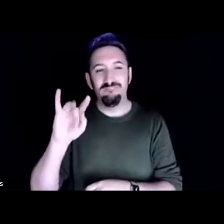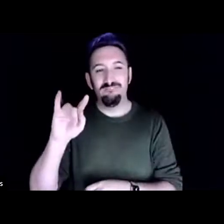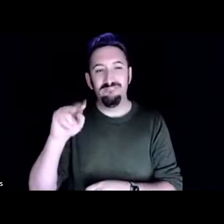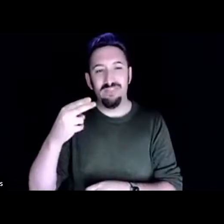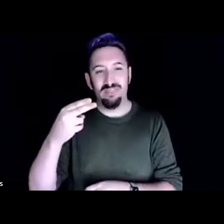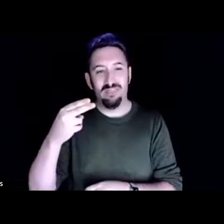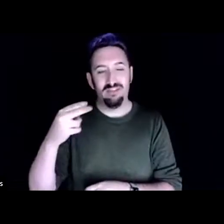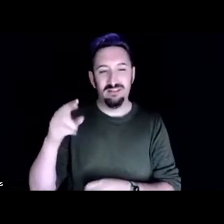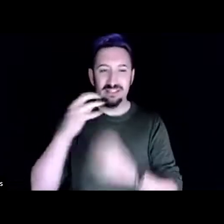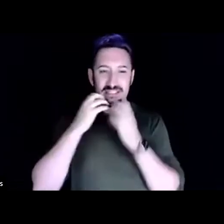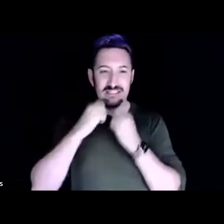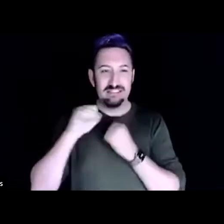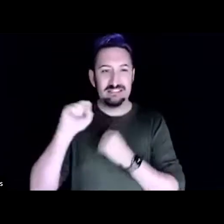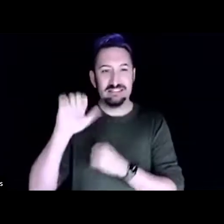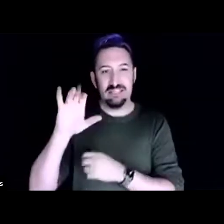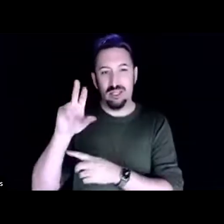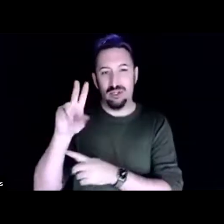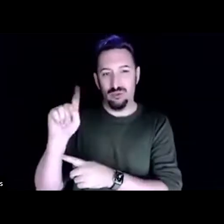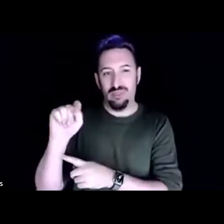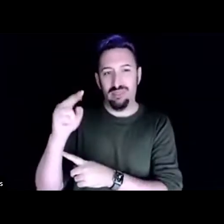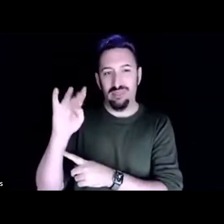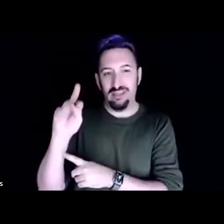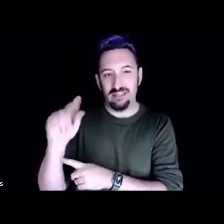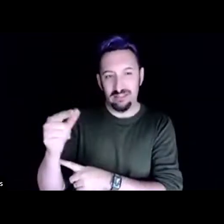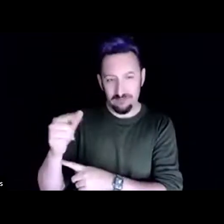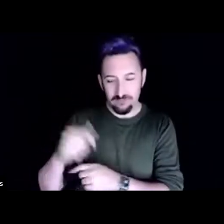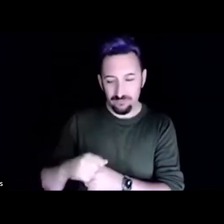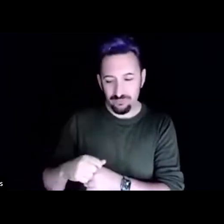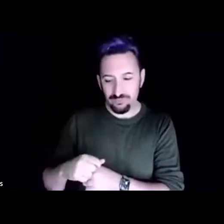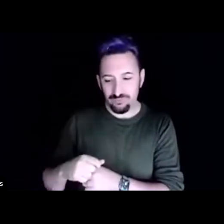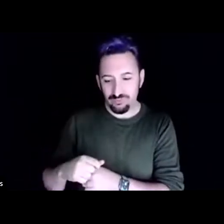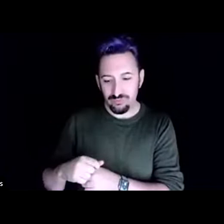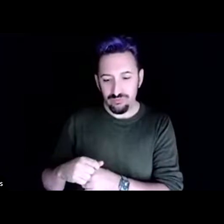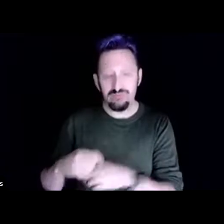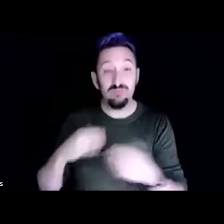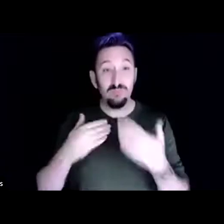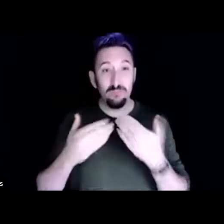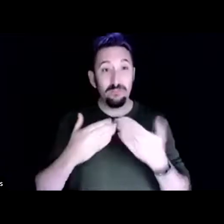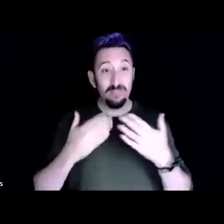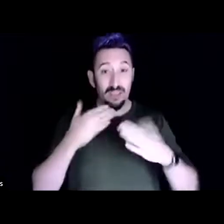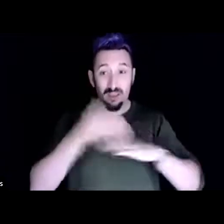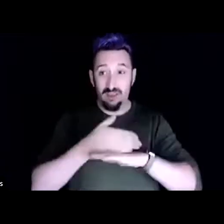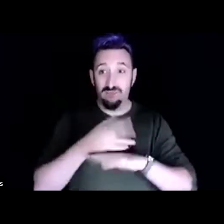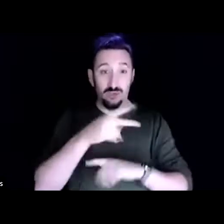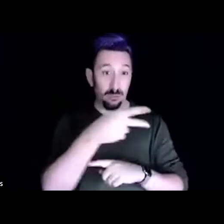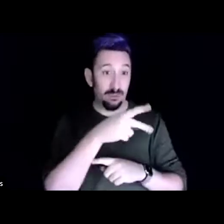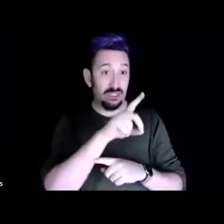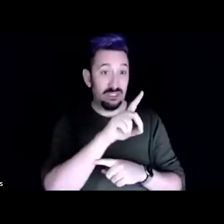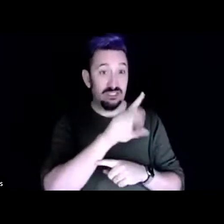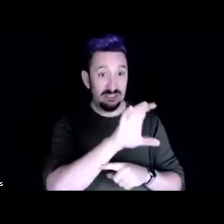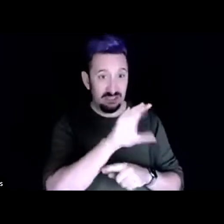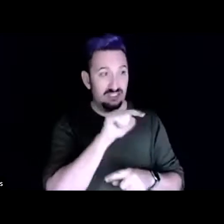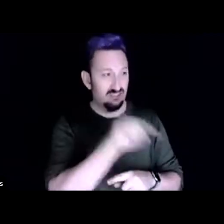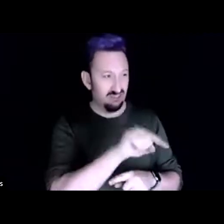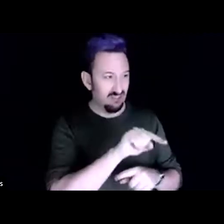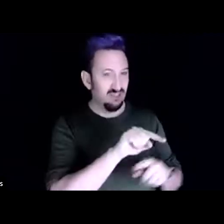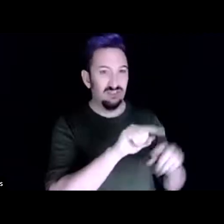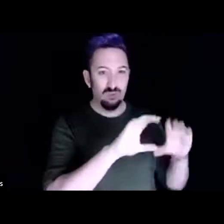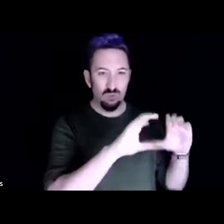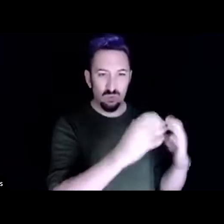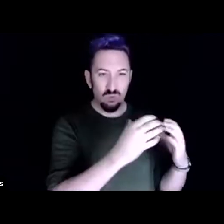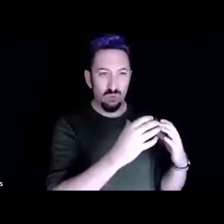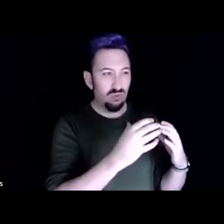after my PDC realized that it activated a fire inside of me. So I